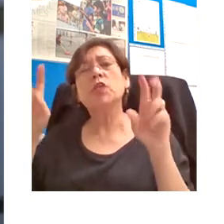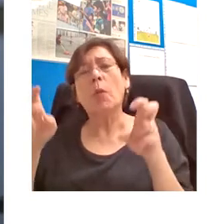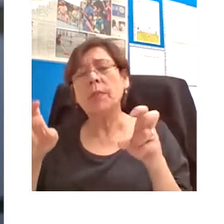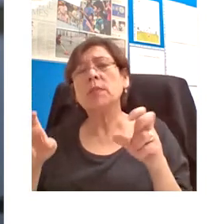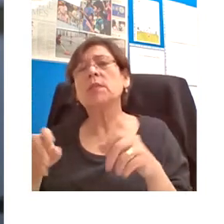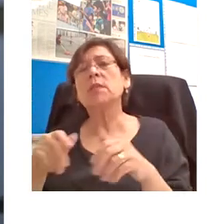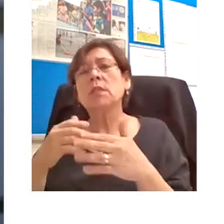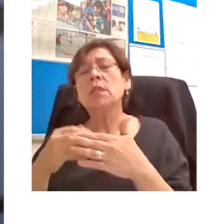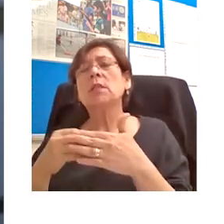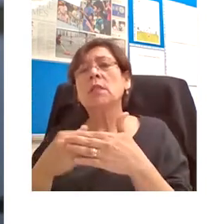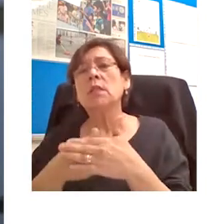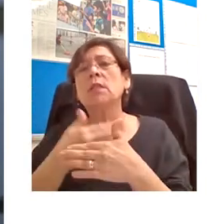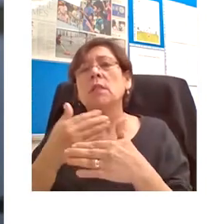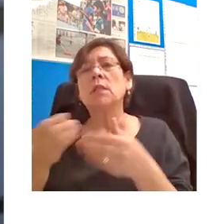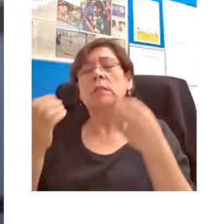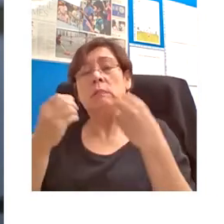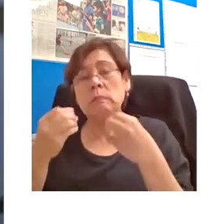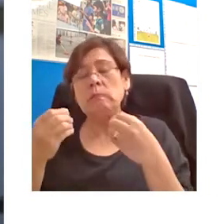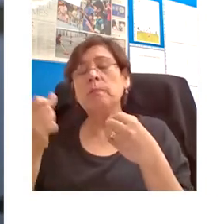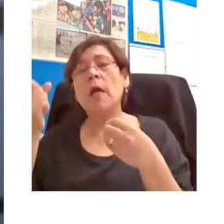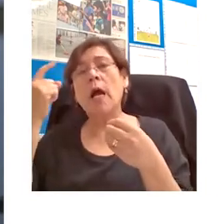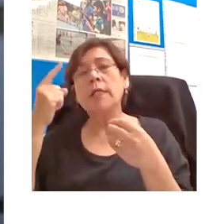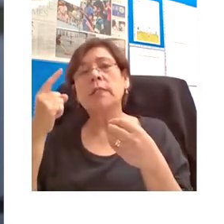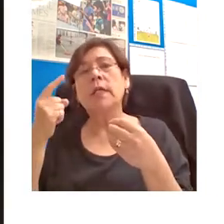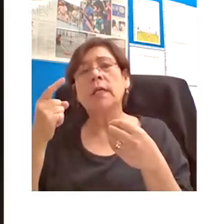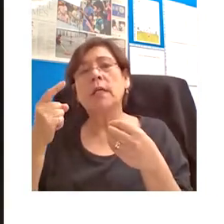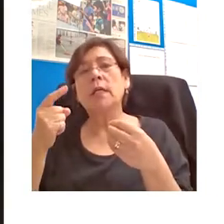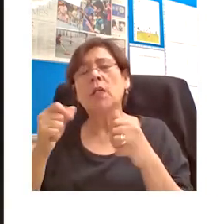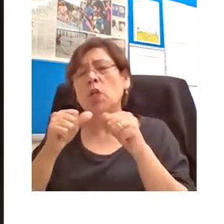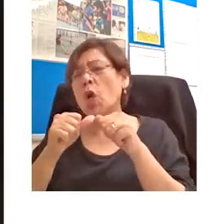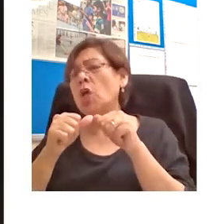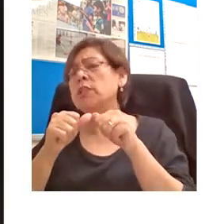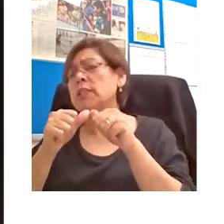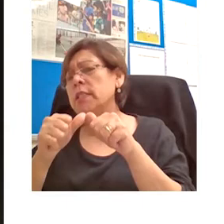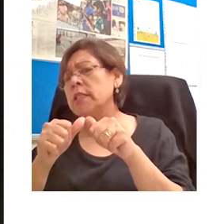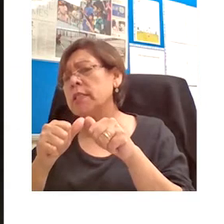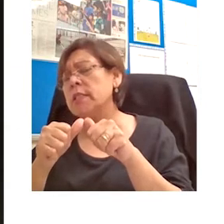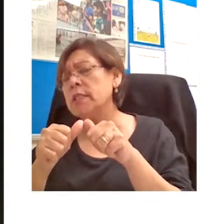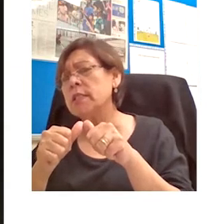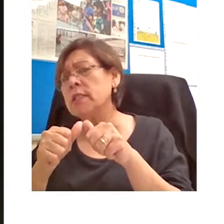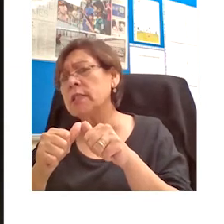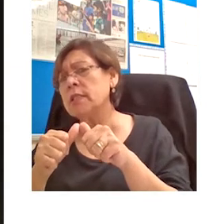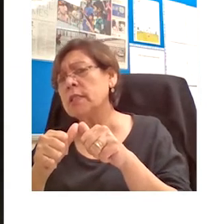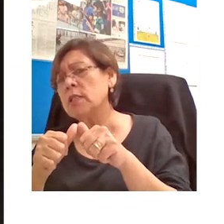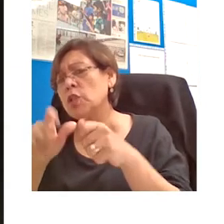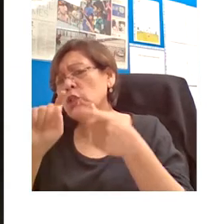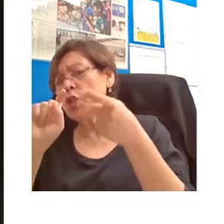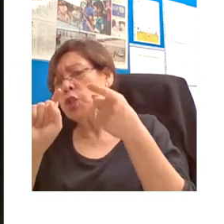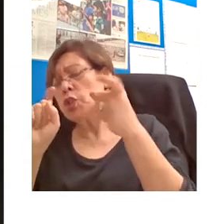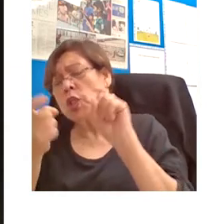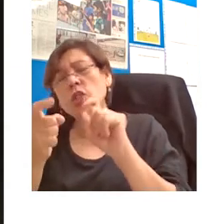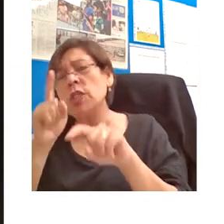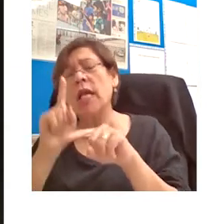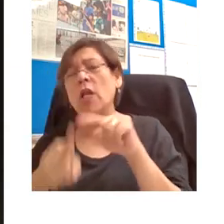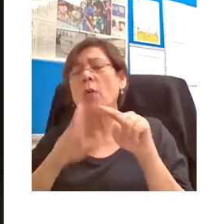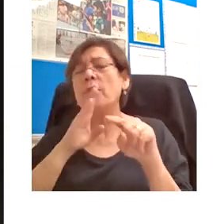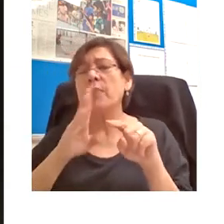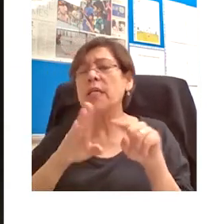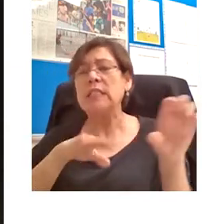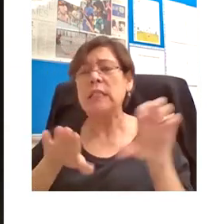fresh debates. This constant evolution cannot be accommodated within more monolithic educational